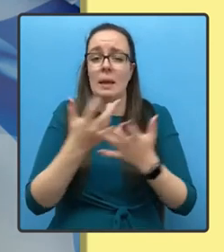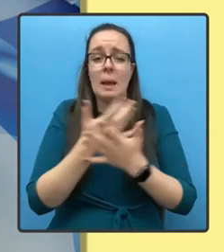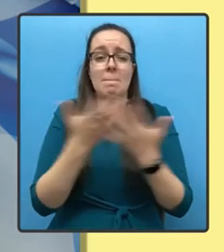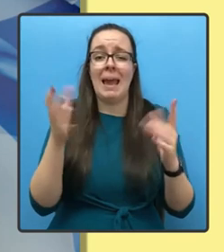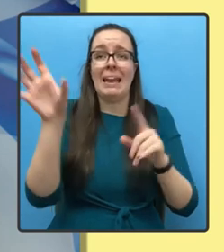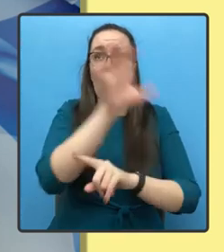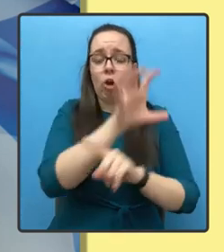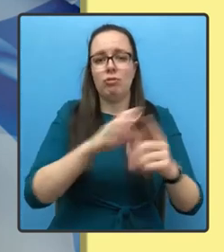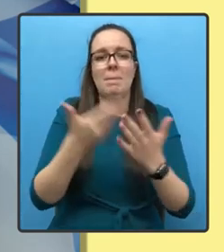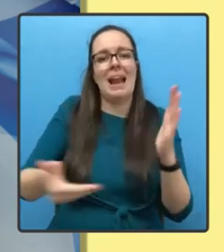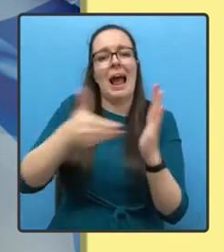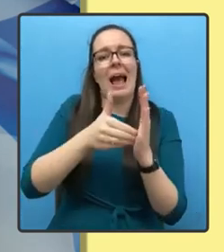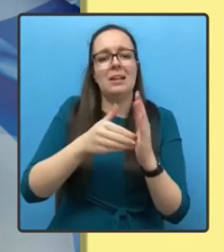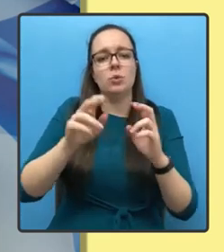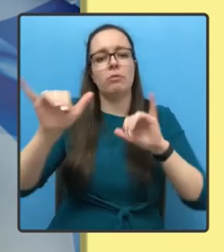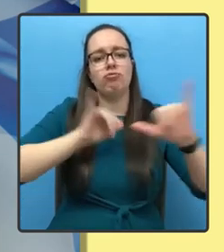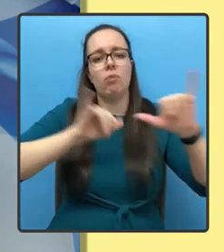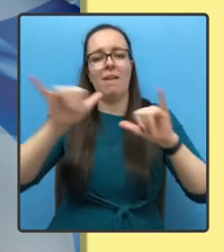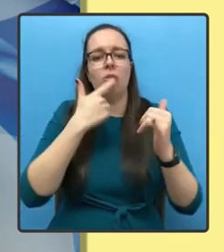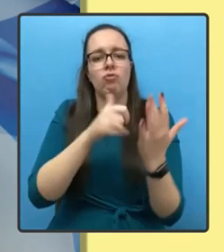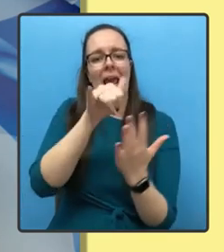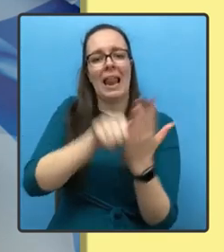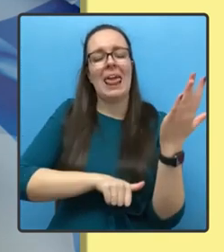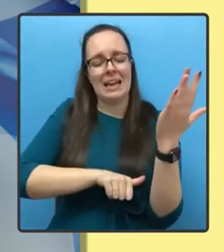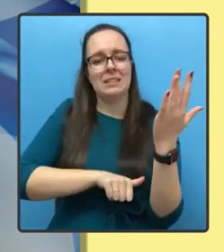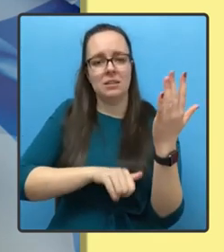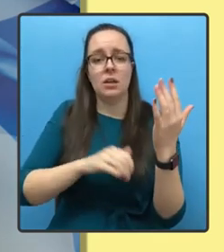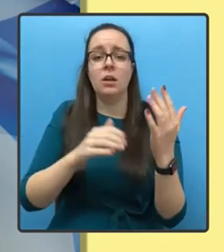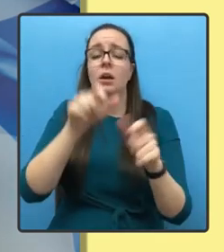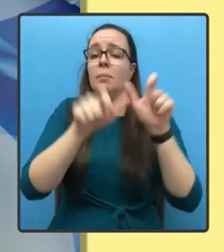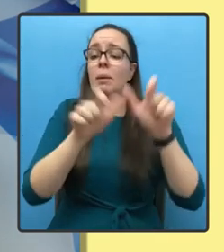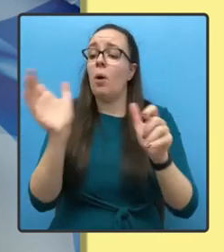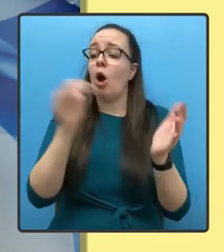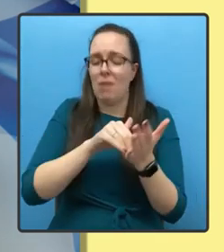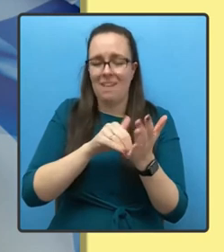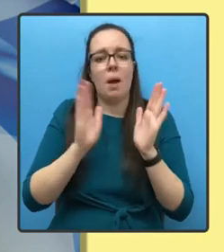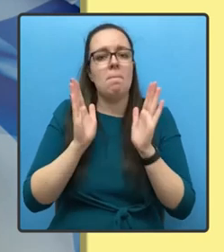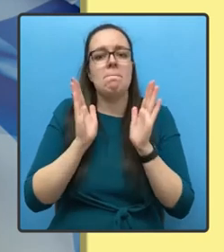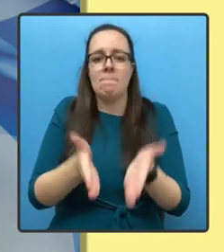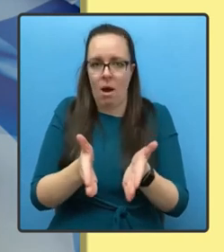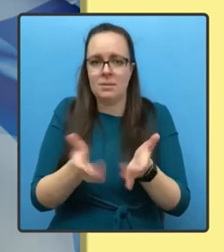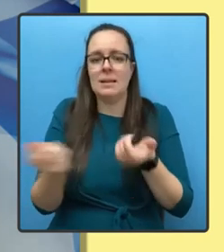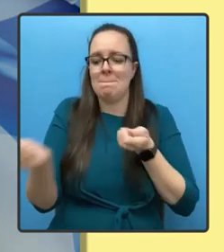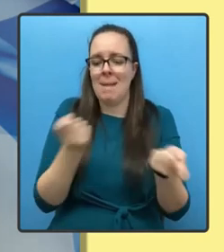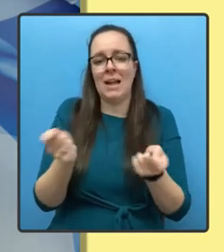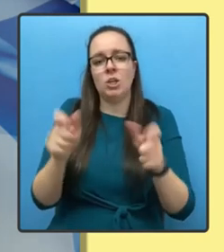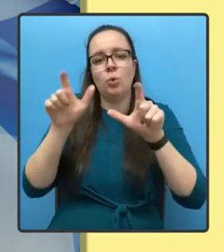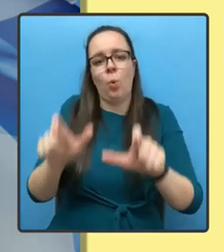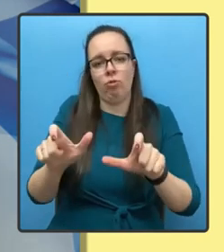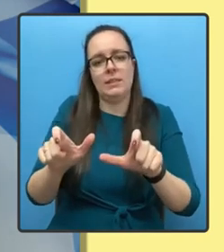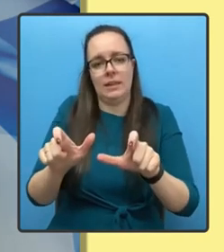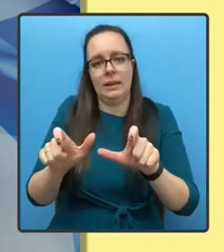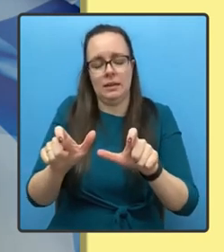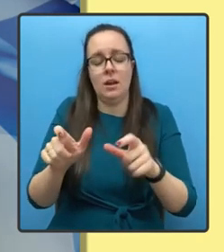list. Travellers from these countries must go into managed quarantine. And we are asking all travellers,